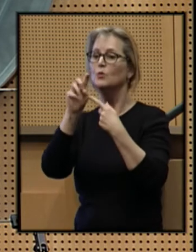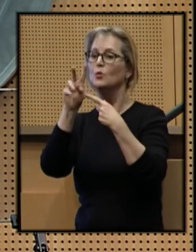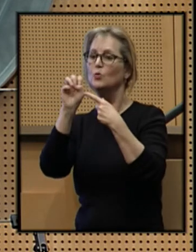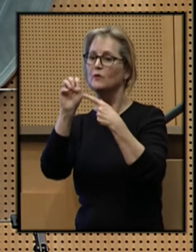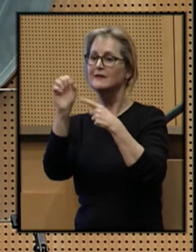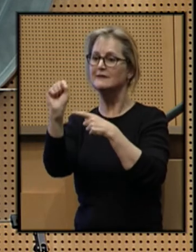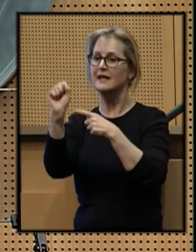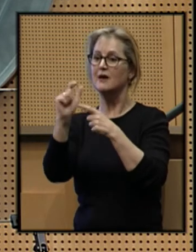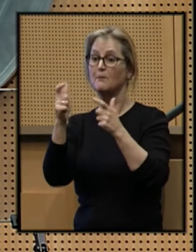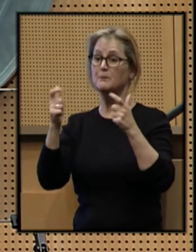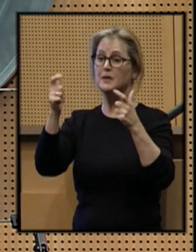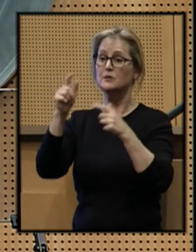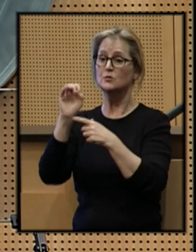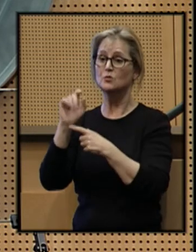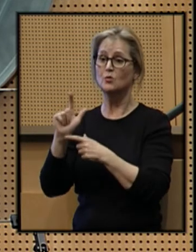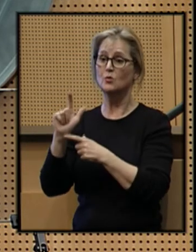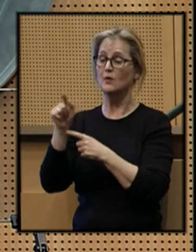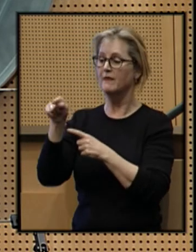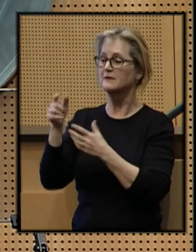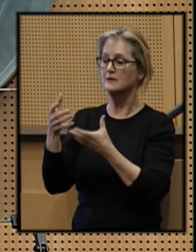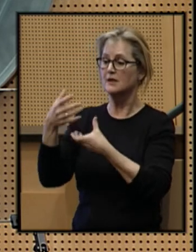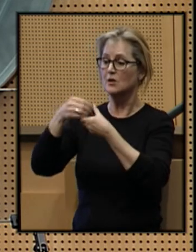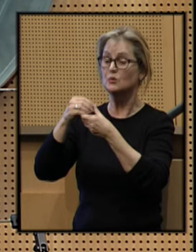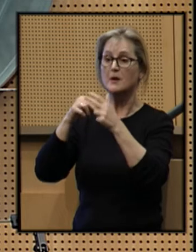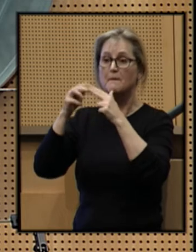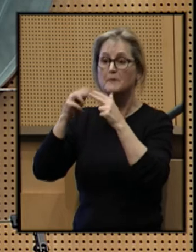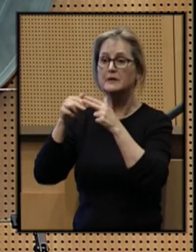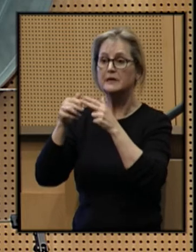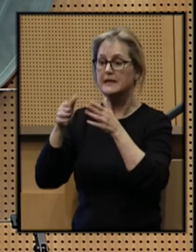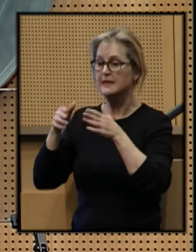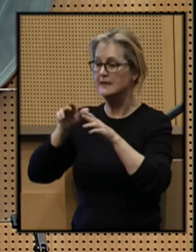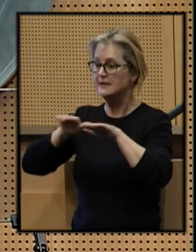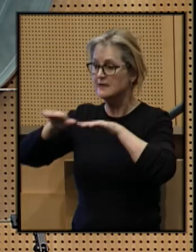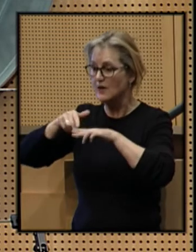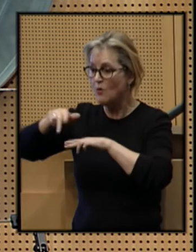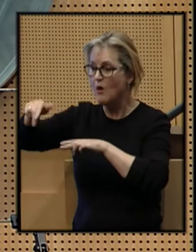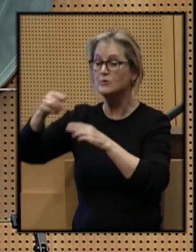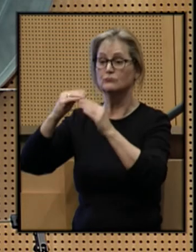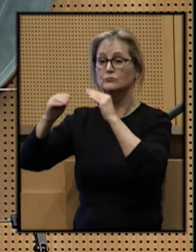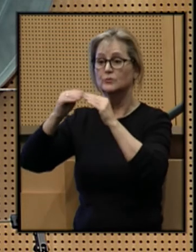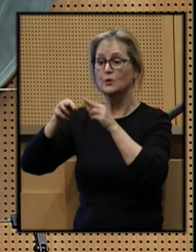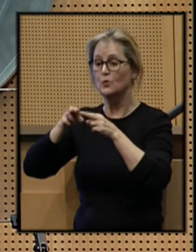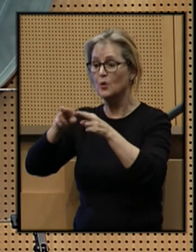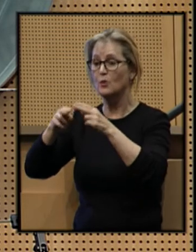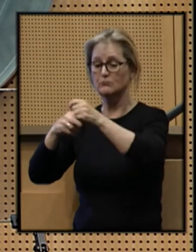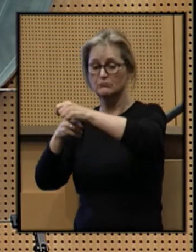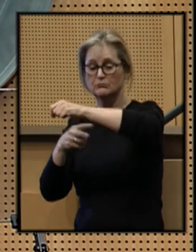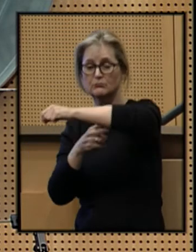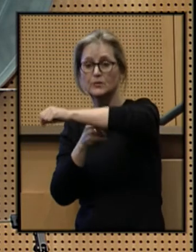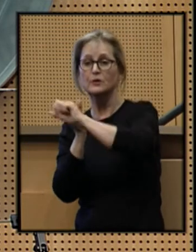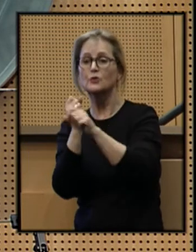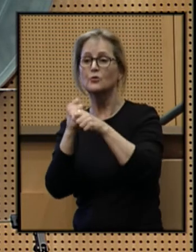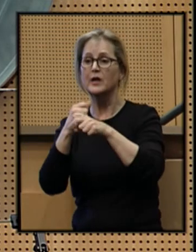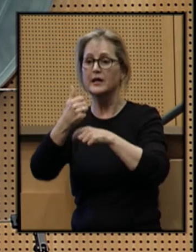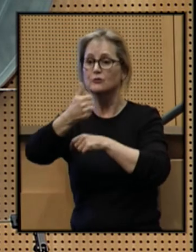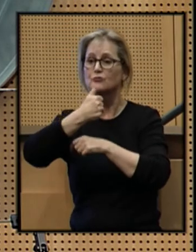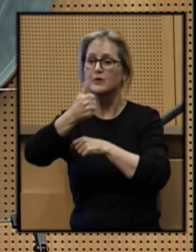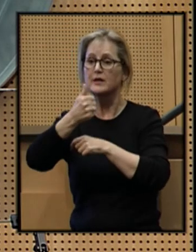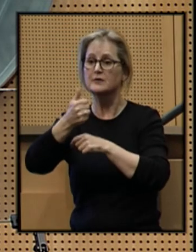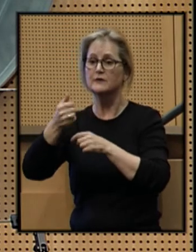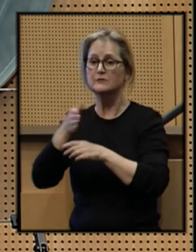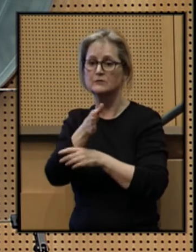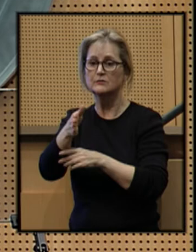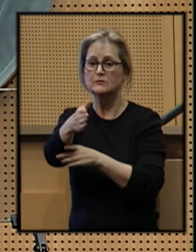our biggest tool. This includes building sidewalks, repairing roads and bridges, and creating transit corridors.